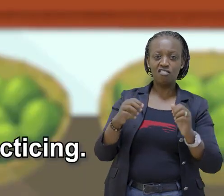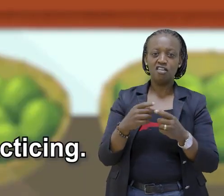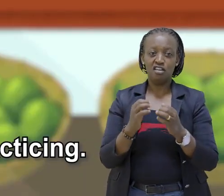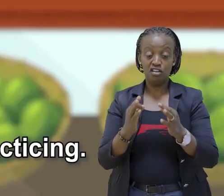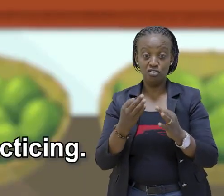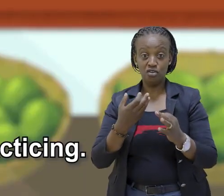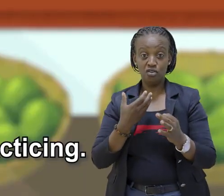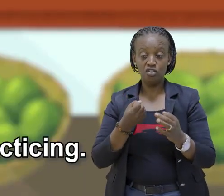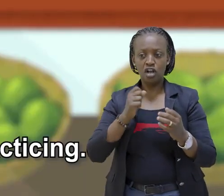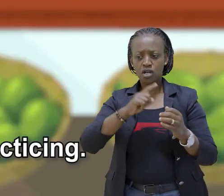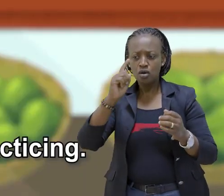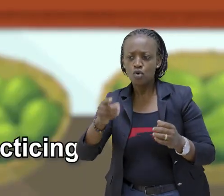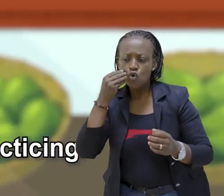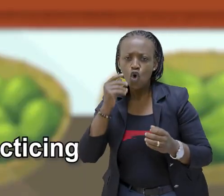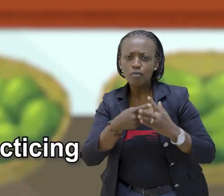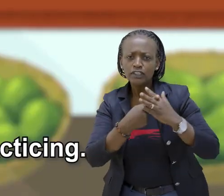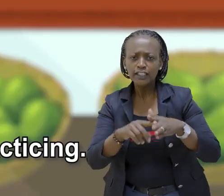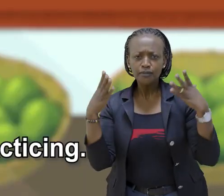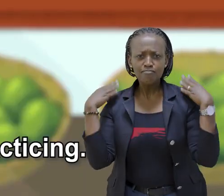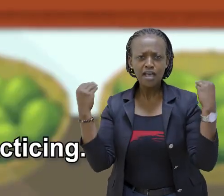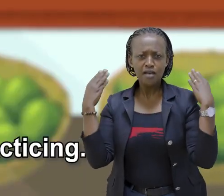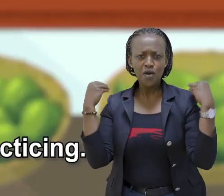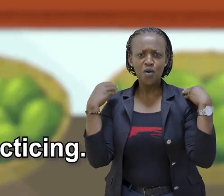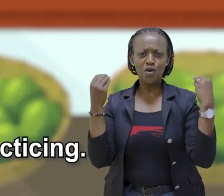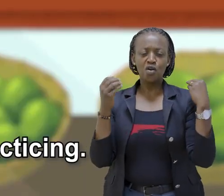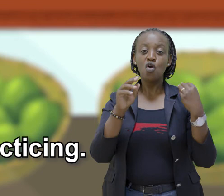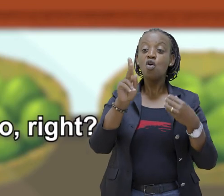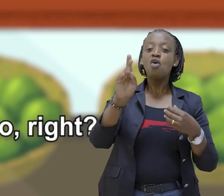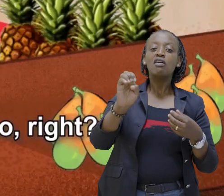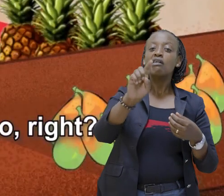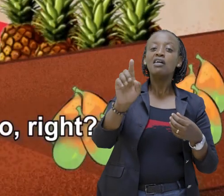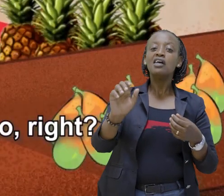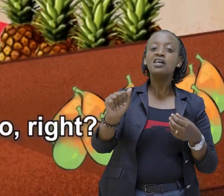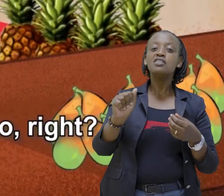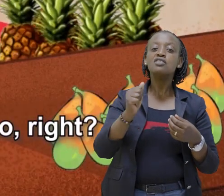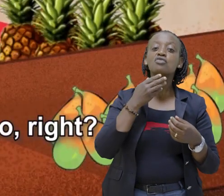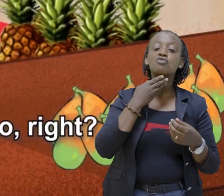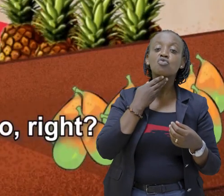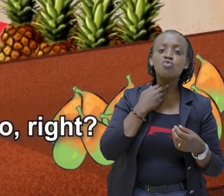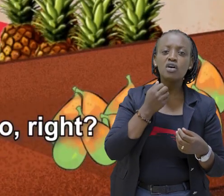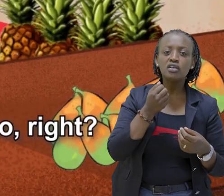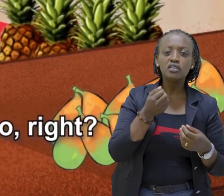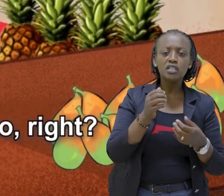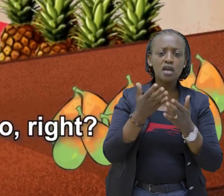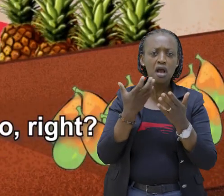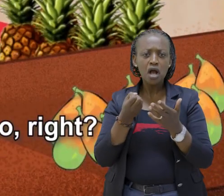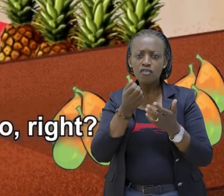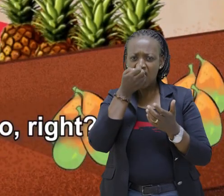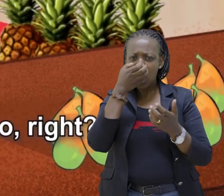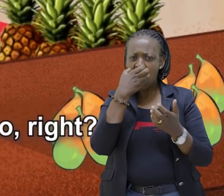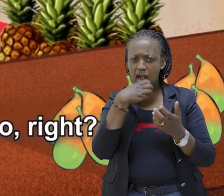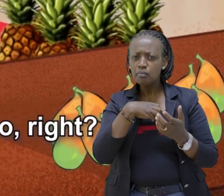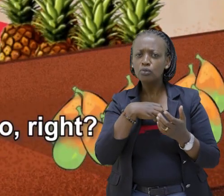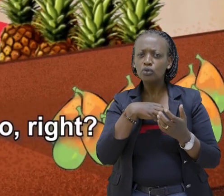When we leave, I will go home and start practicing Oh, Keza You wanted oranges and